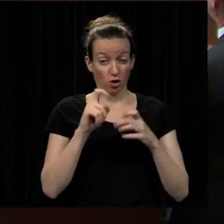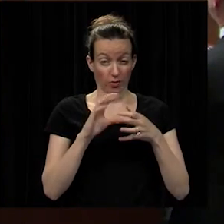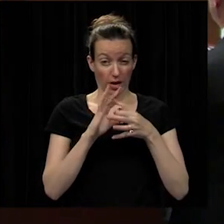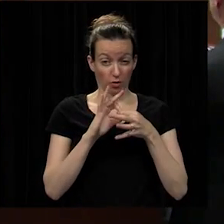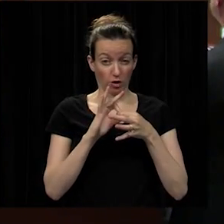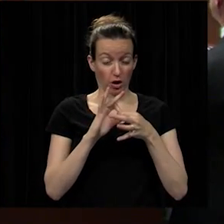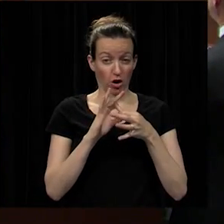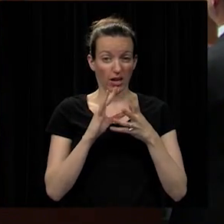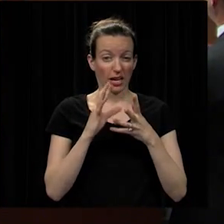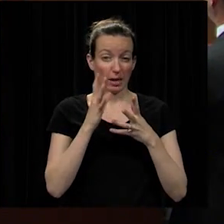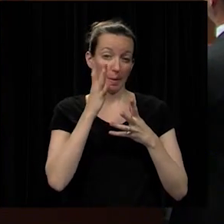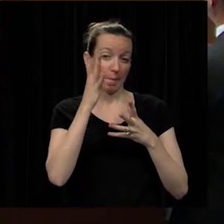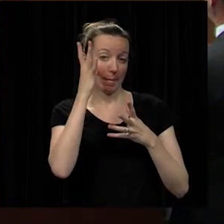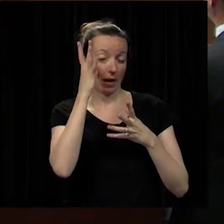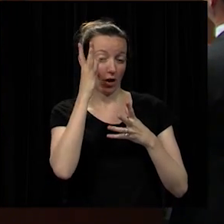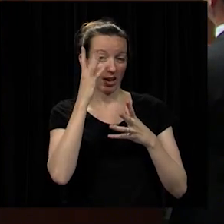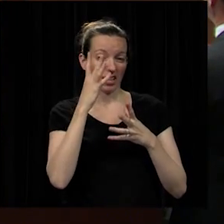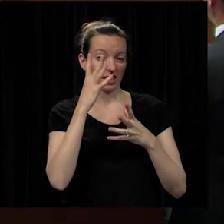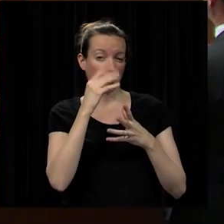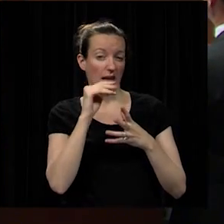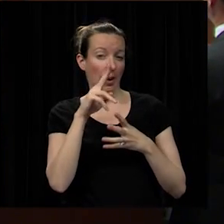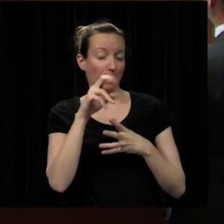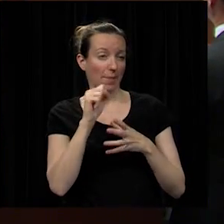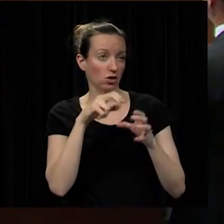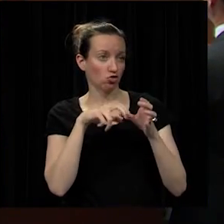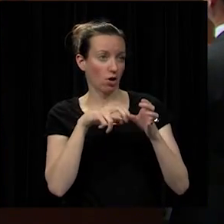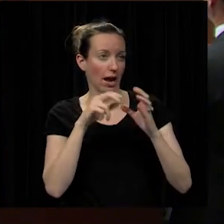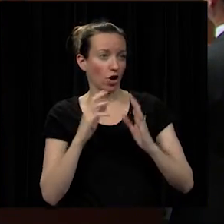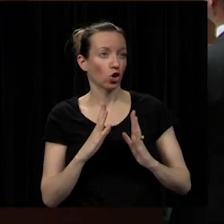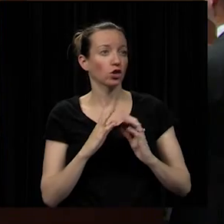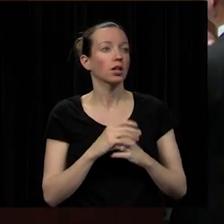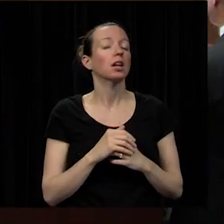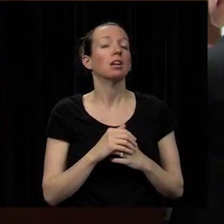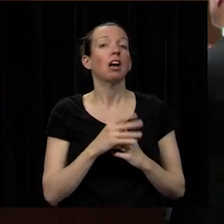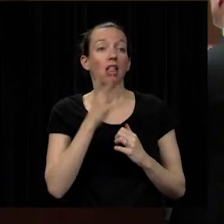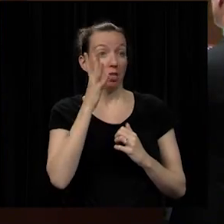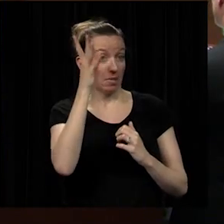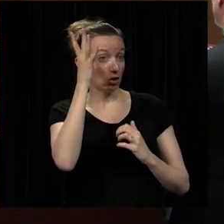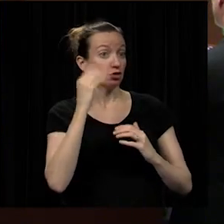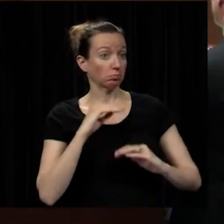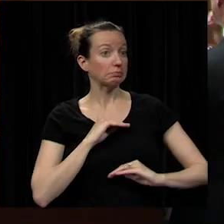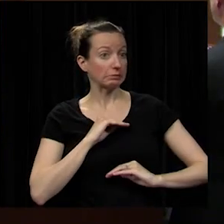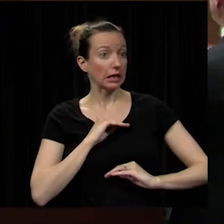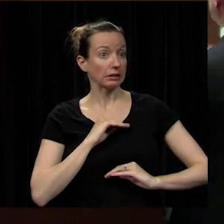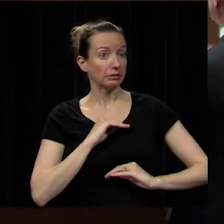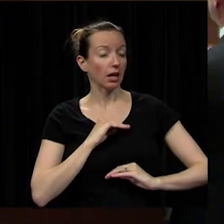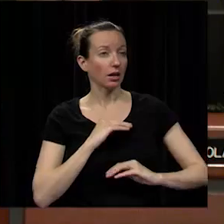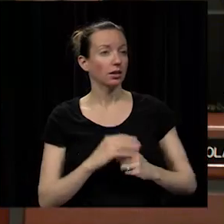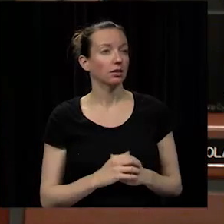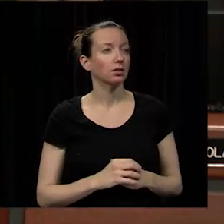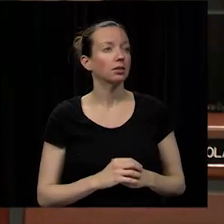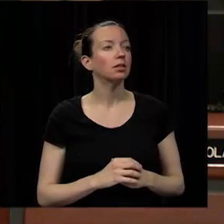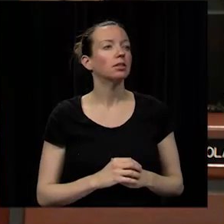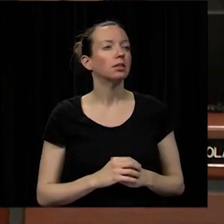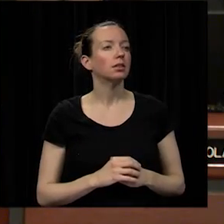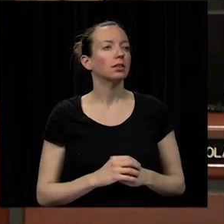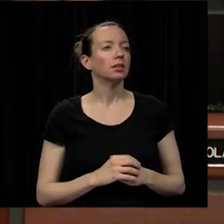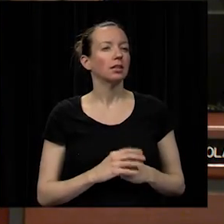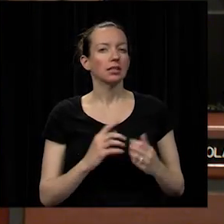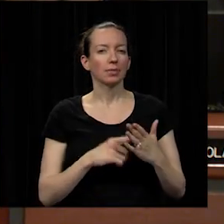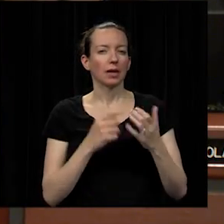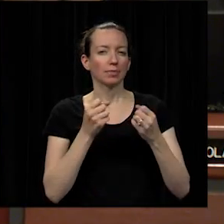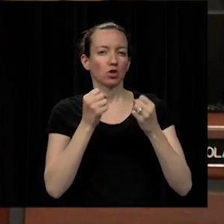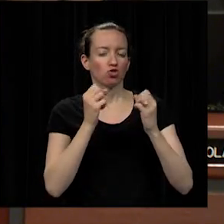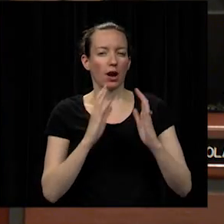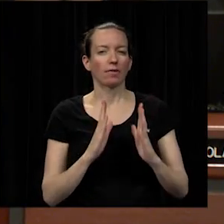the bus riders obviously our parents are satisfied with that and sometimes some of our drivers are a little